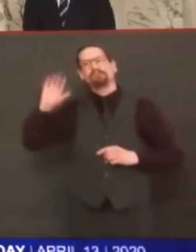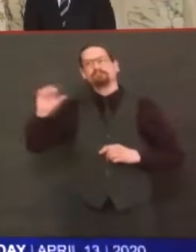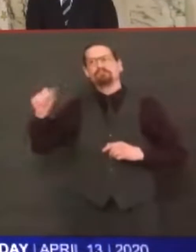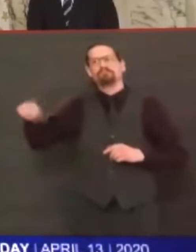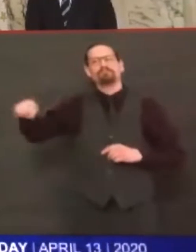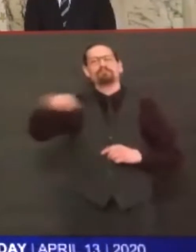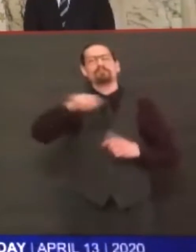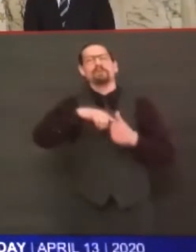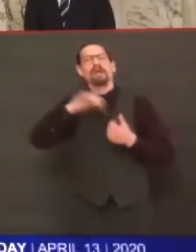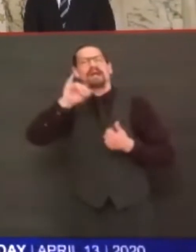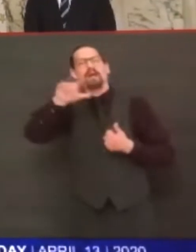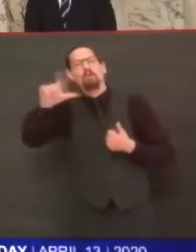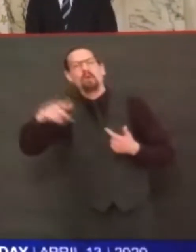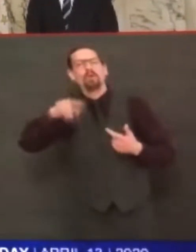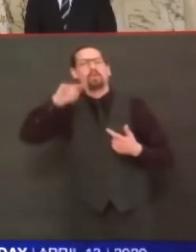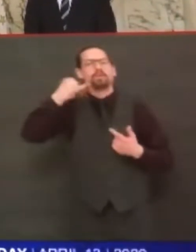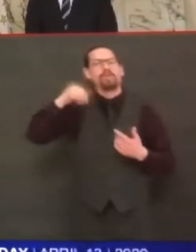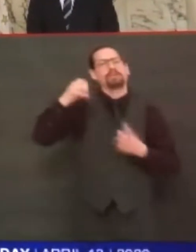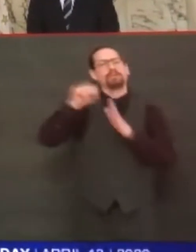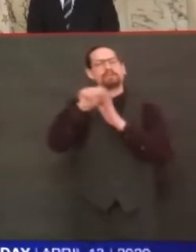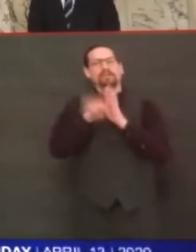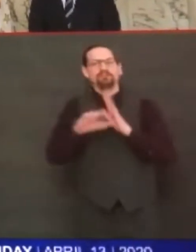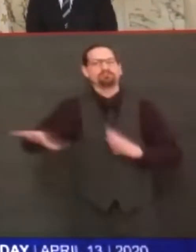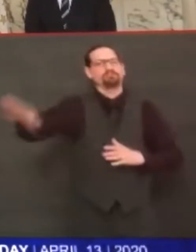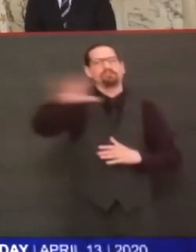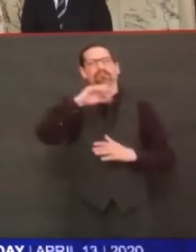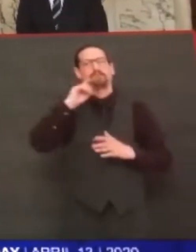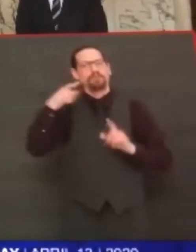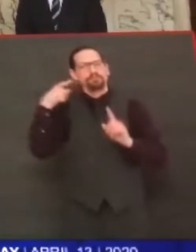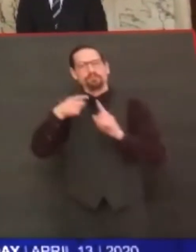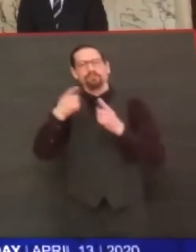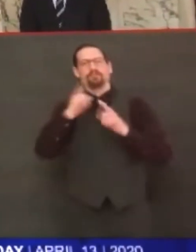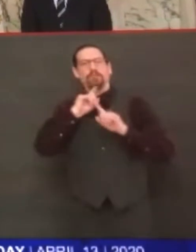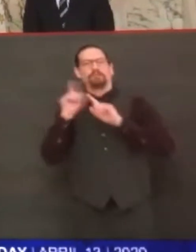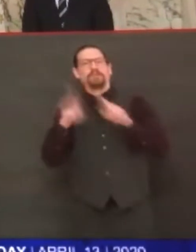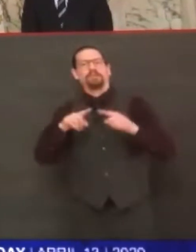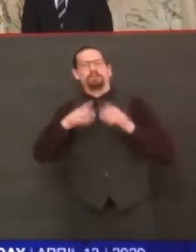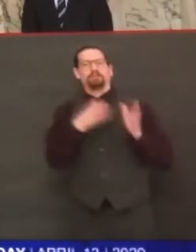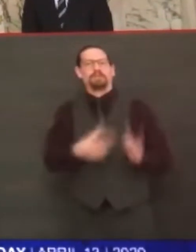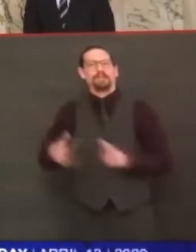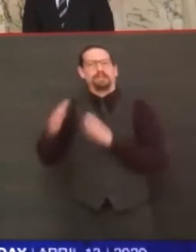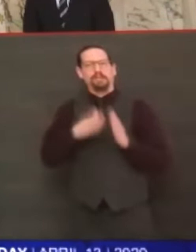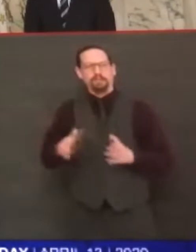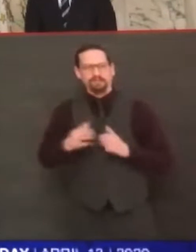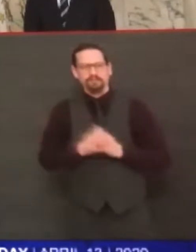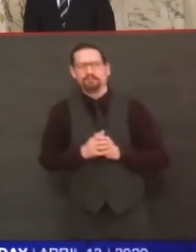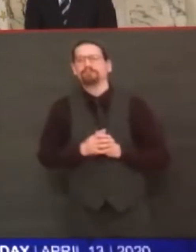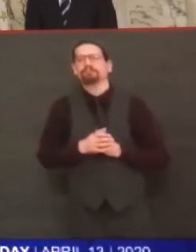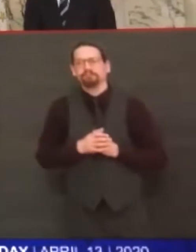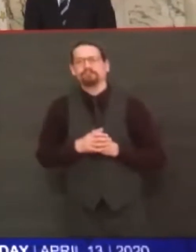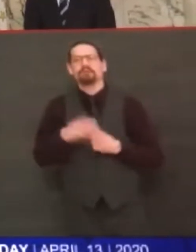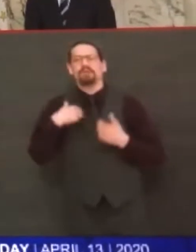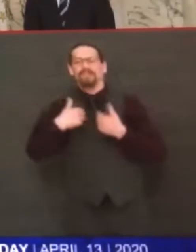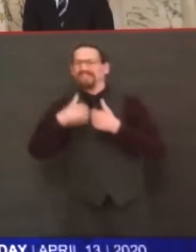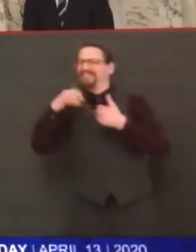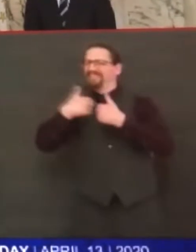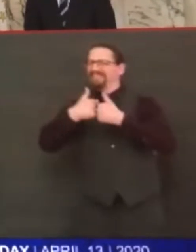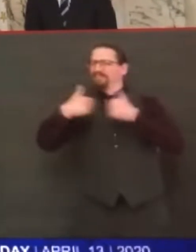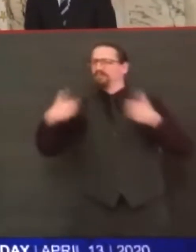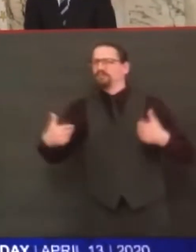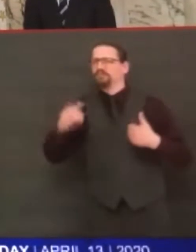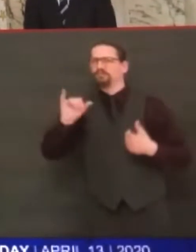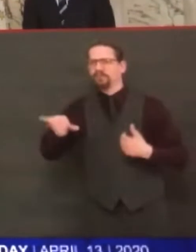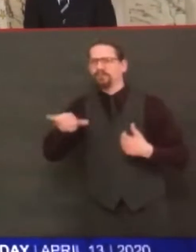reopening plan. Any thoughts to a separate effort with Governor Baker and Governor Lamont? Yes, yes. In fact,